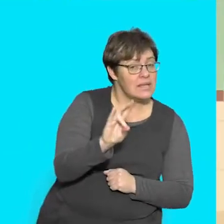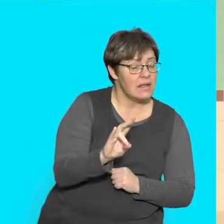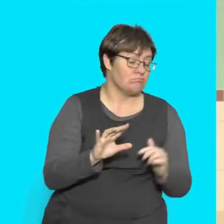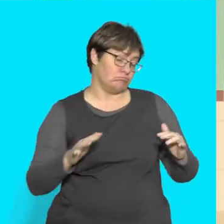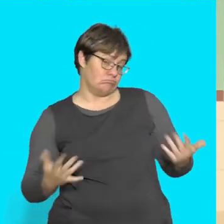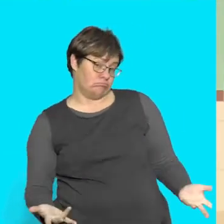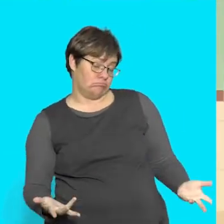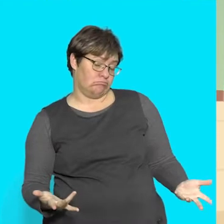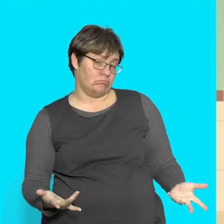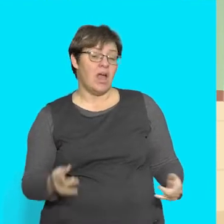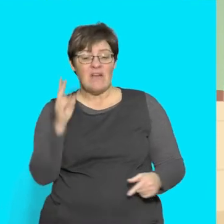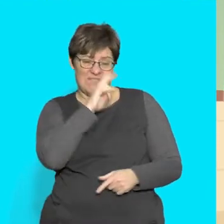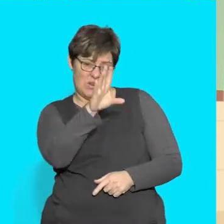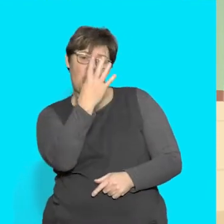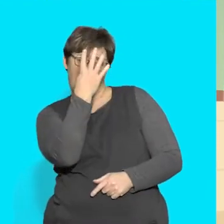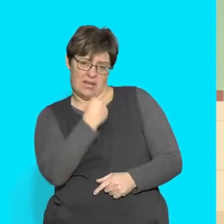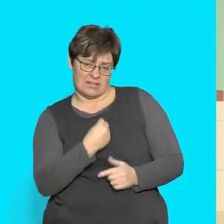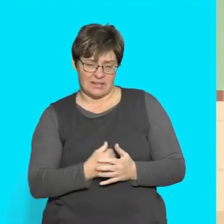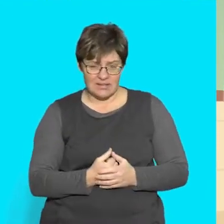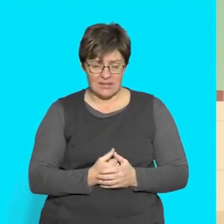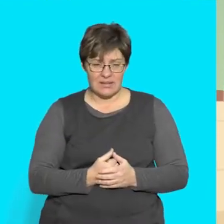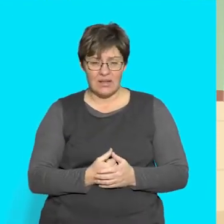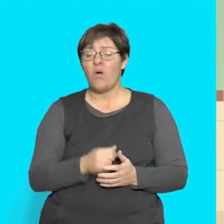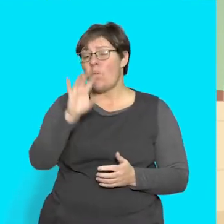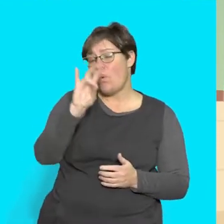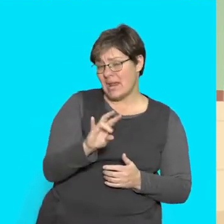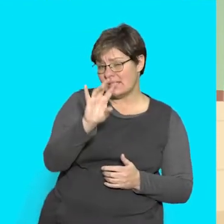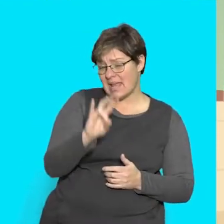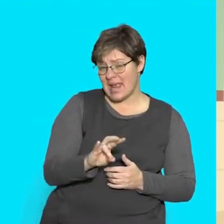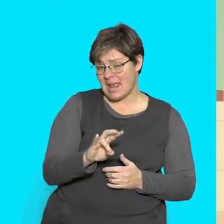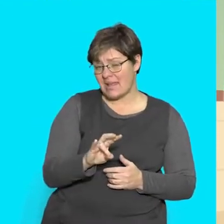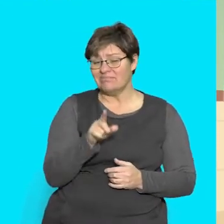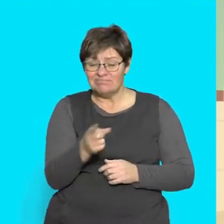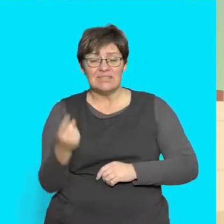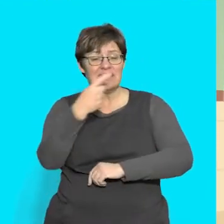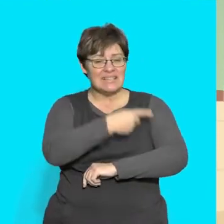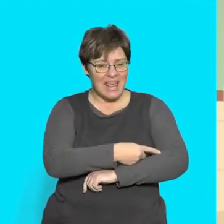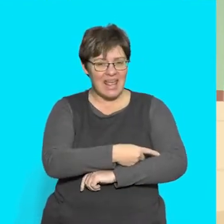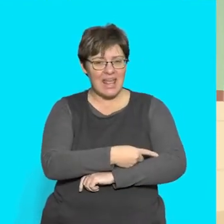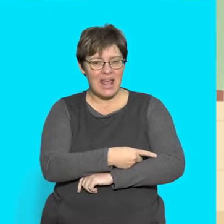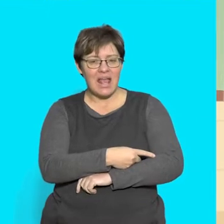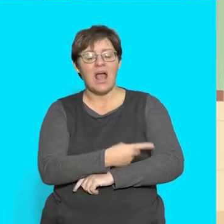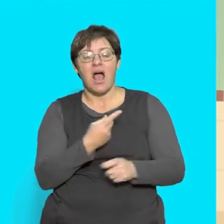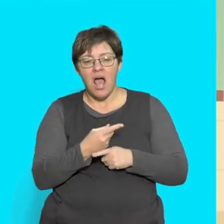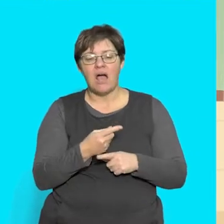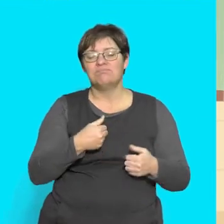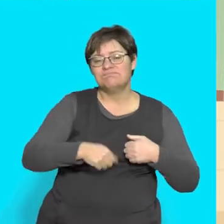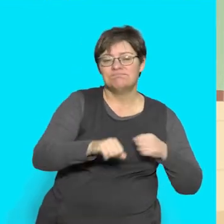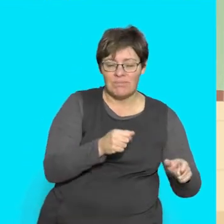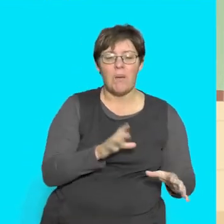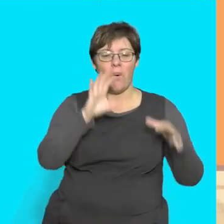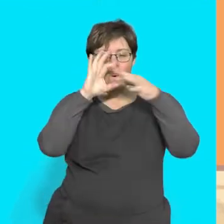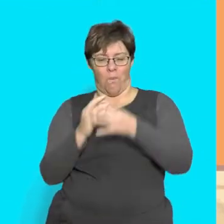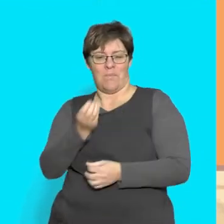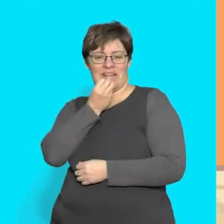Well, funny you should ask For Wednesdays are the days that children bake a treat to enjoy